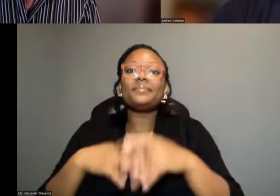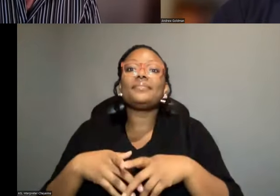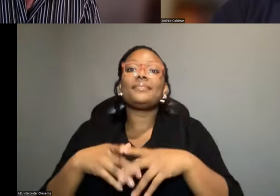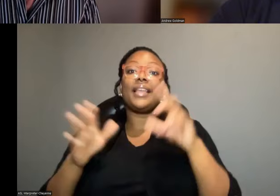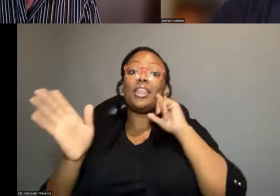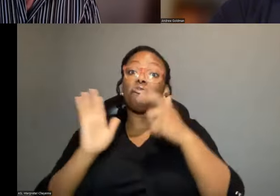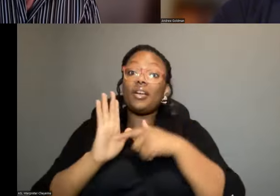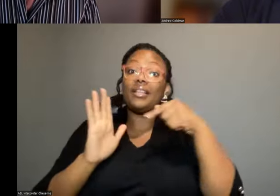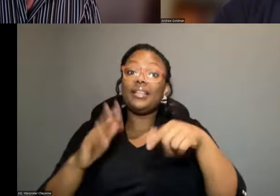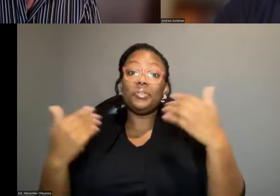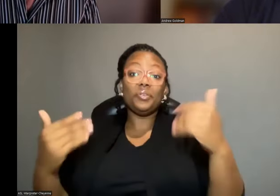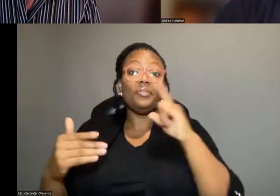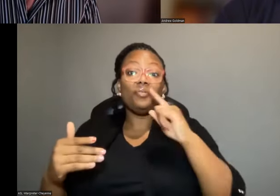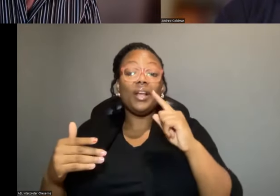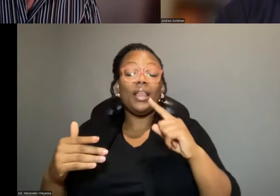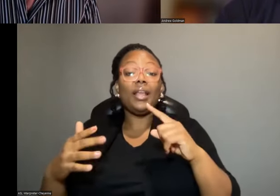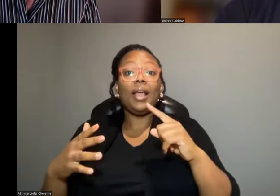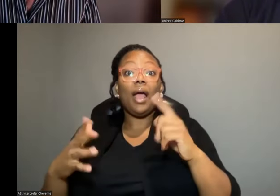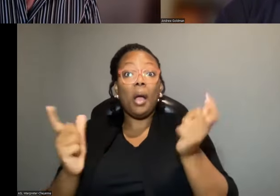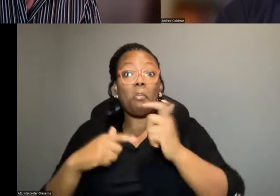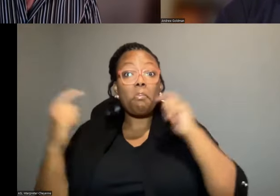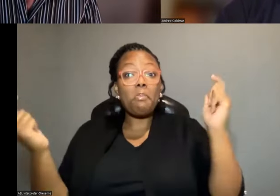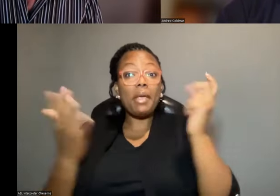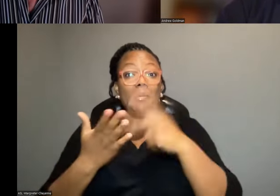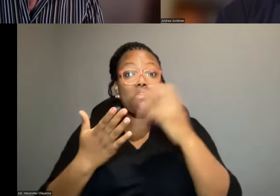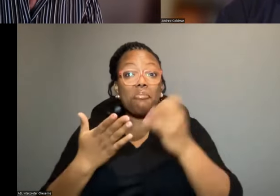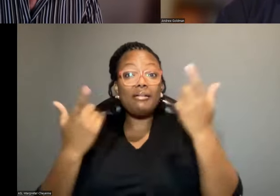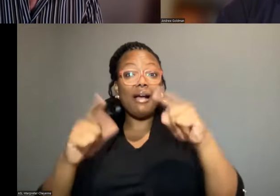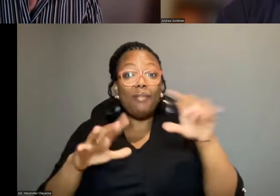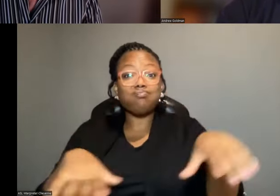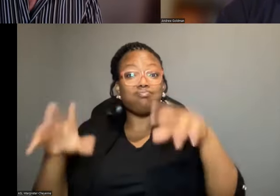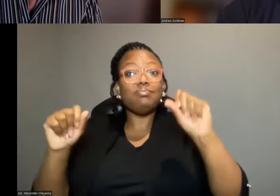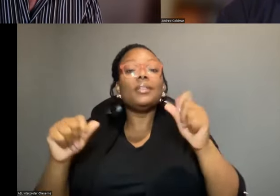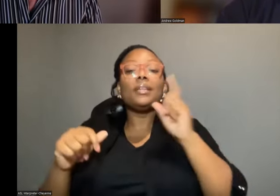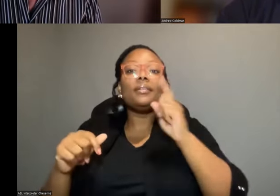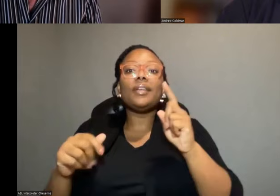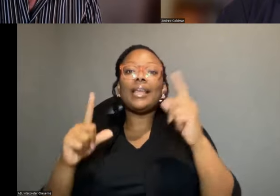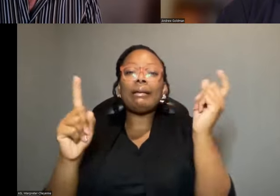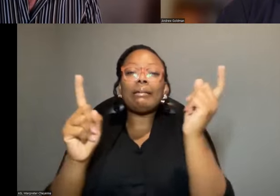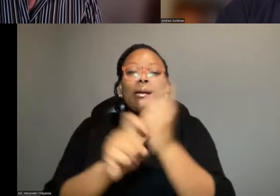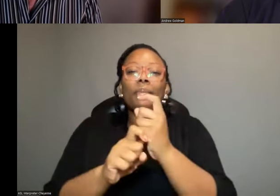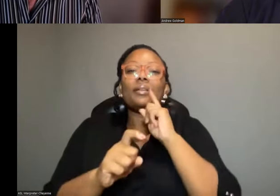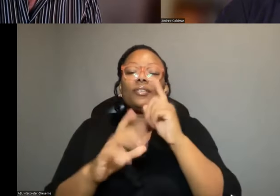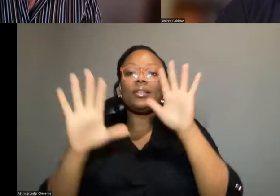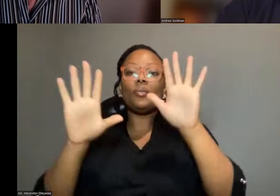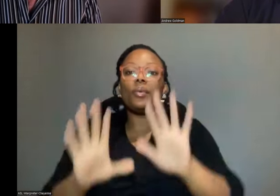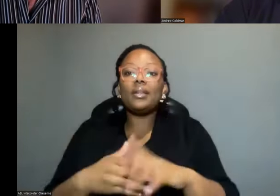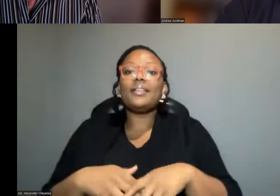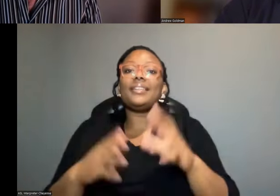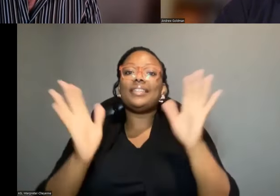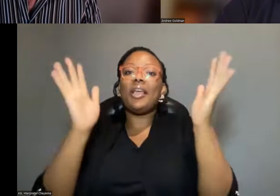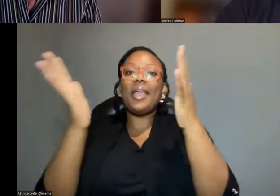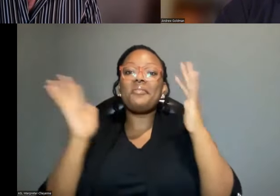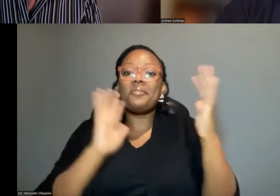recognition that this is really a staggering project and an immensely complex one. It's really wonderful. We see some hand